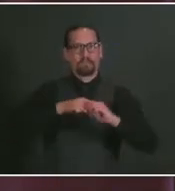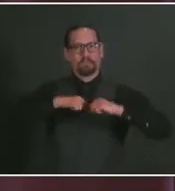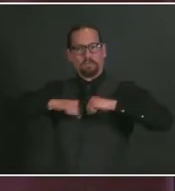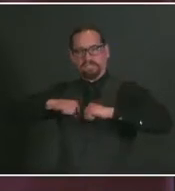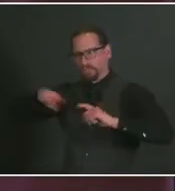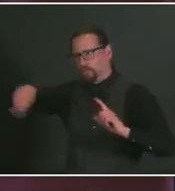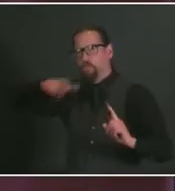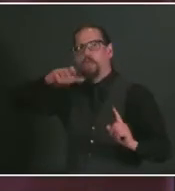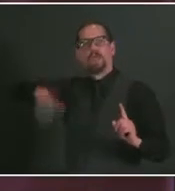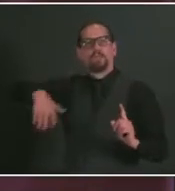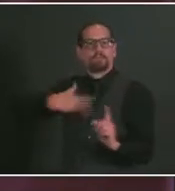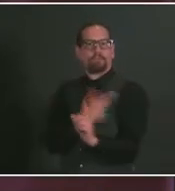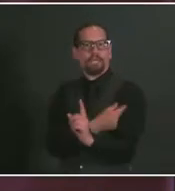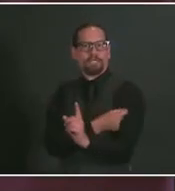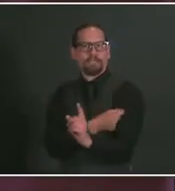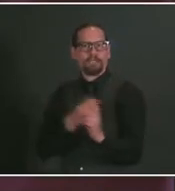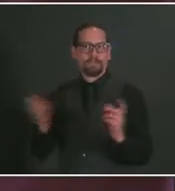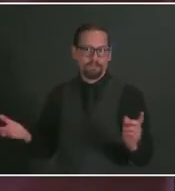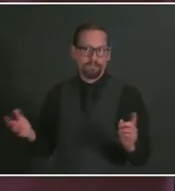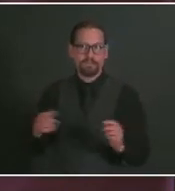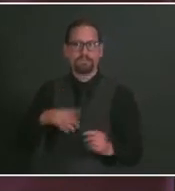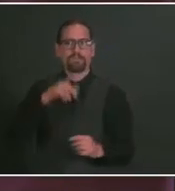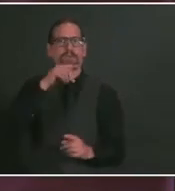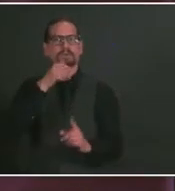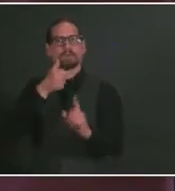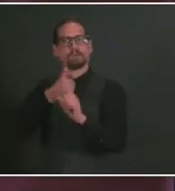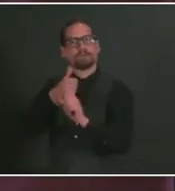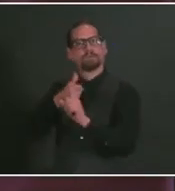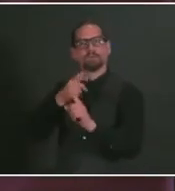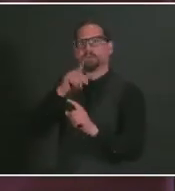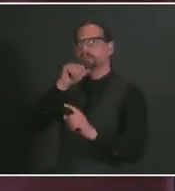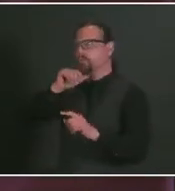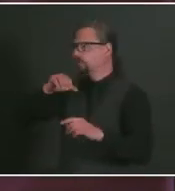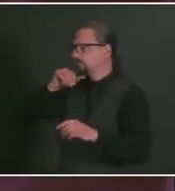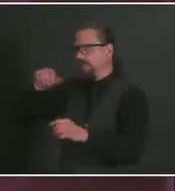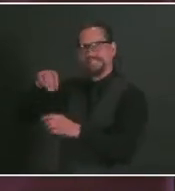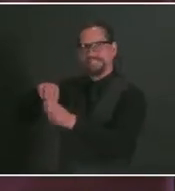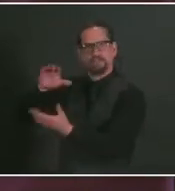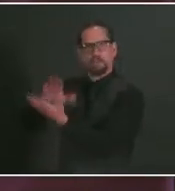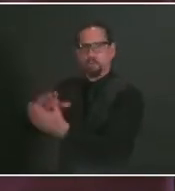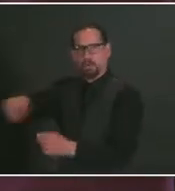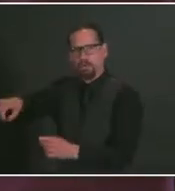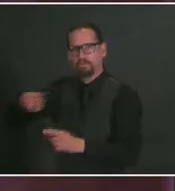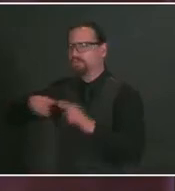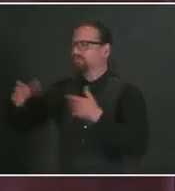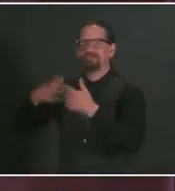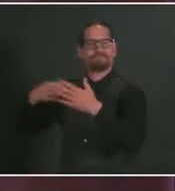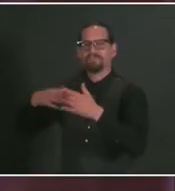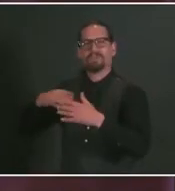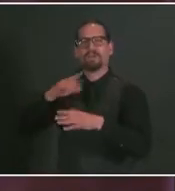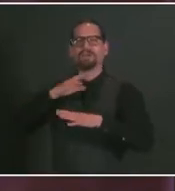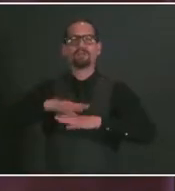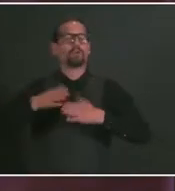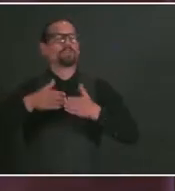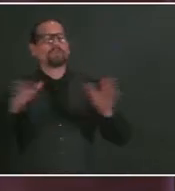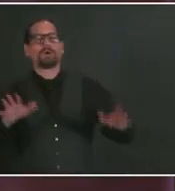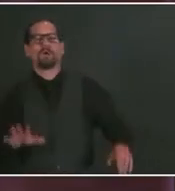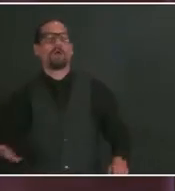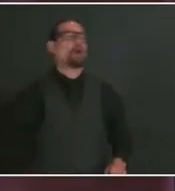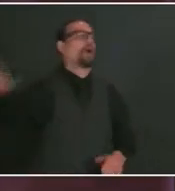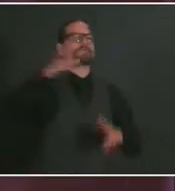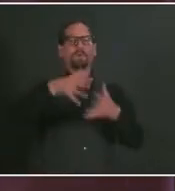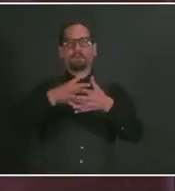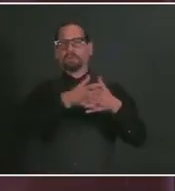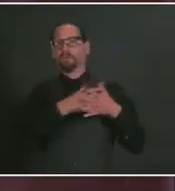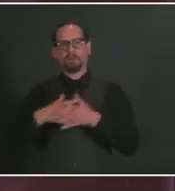The same is true across the country. Nationally, children now count for 22% of all COVID-19 cases,